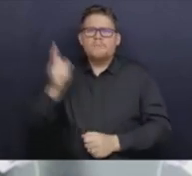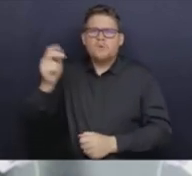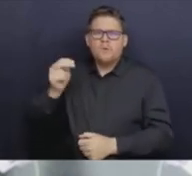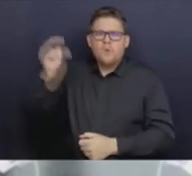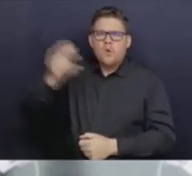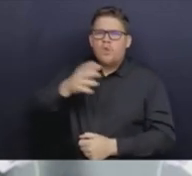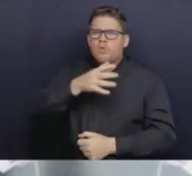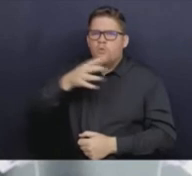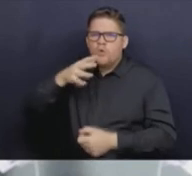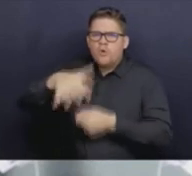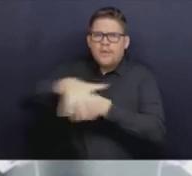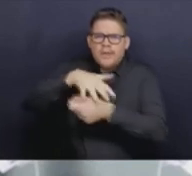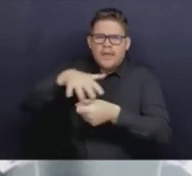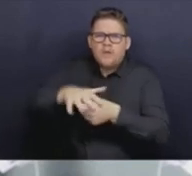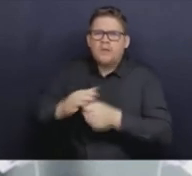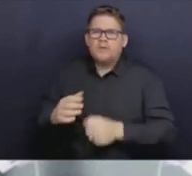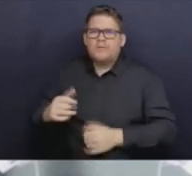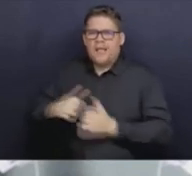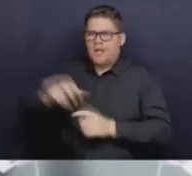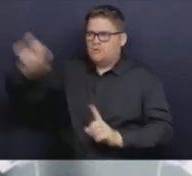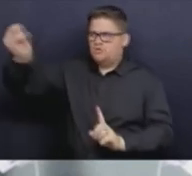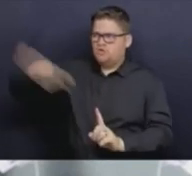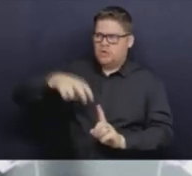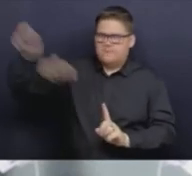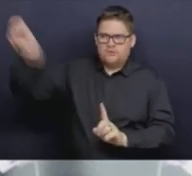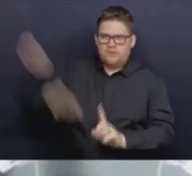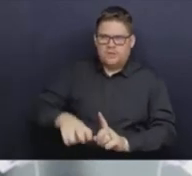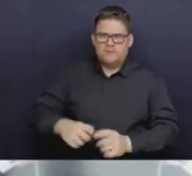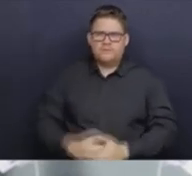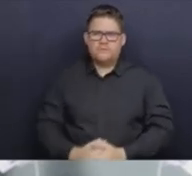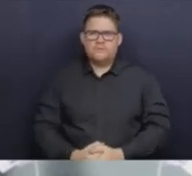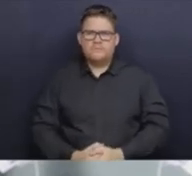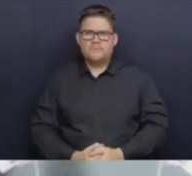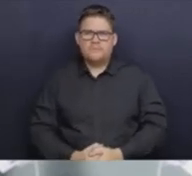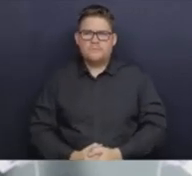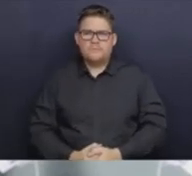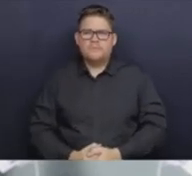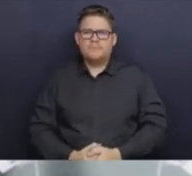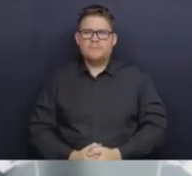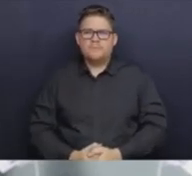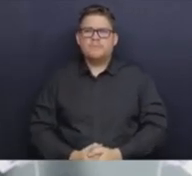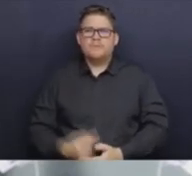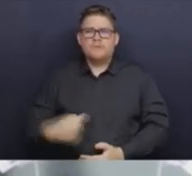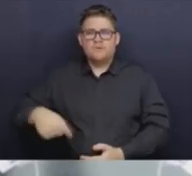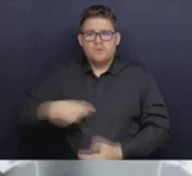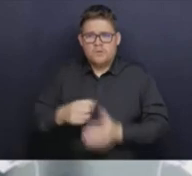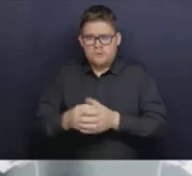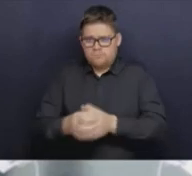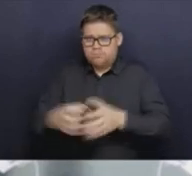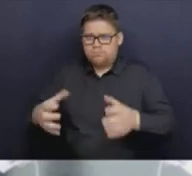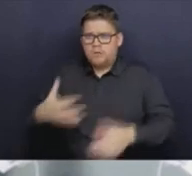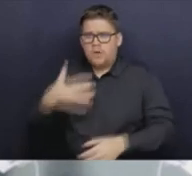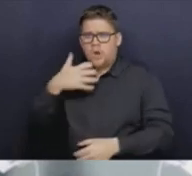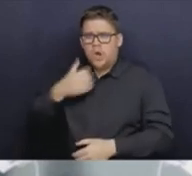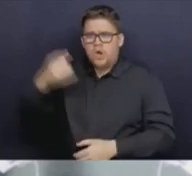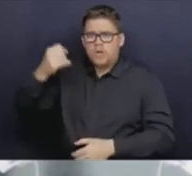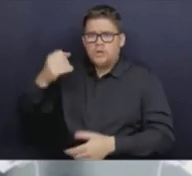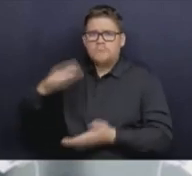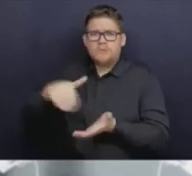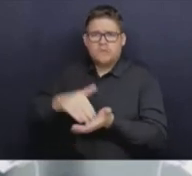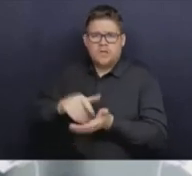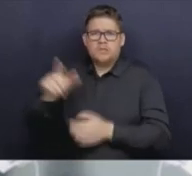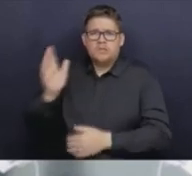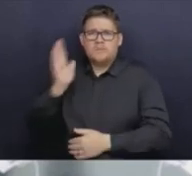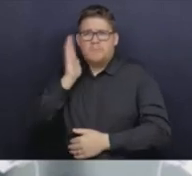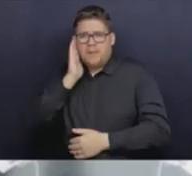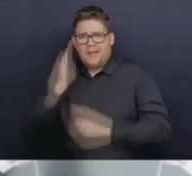patients. We're also expanding, continuing to expand the capacity for long-term care beds, and opening transitional beds for alternate level of care